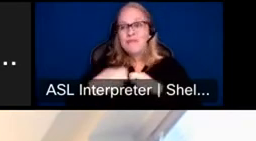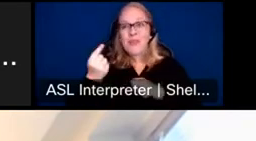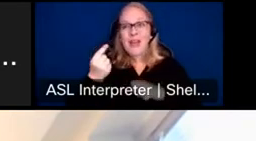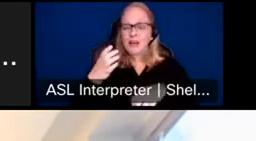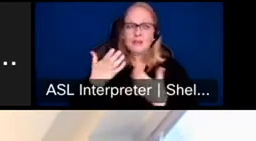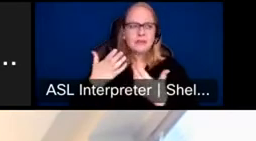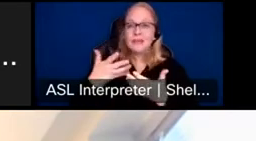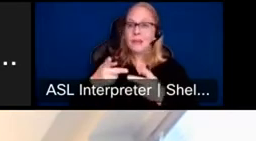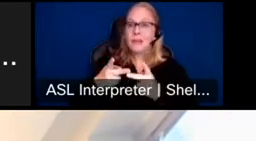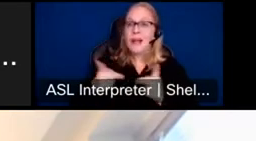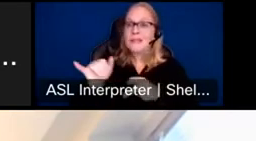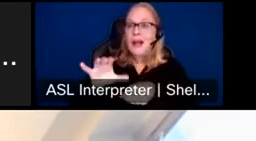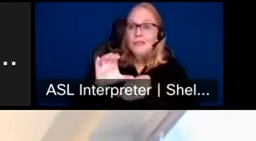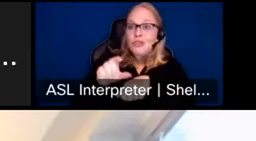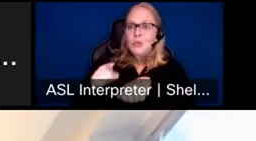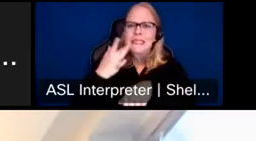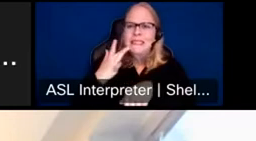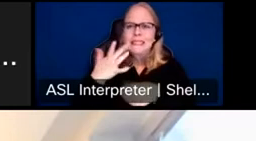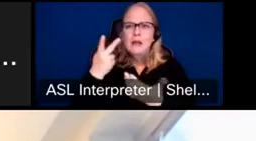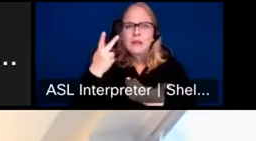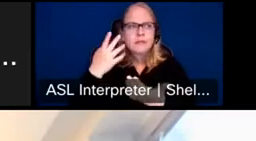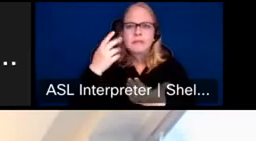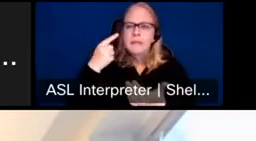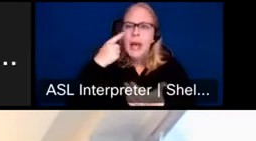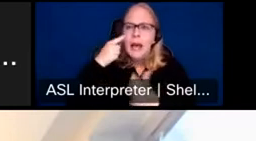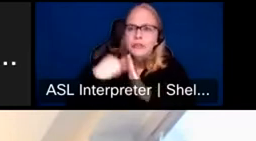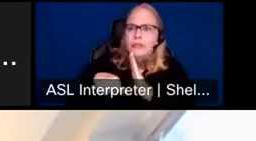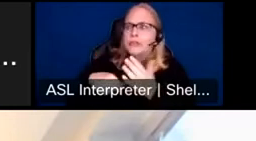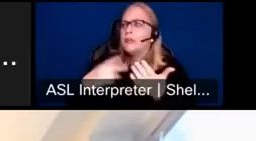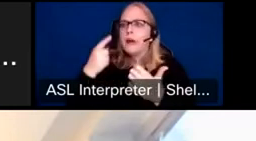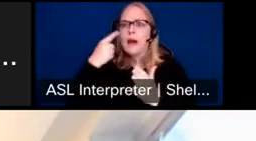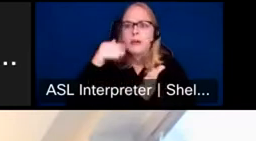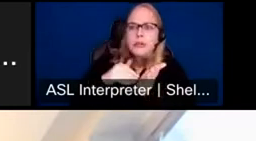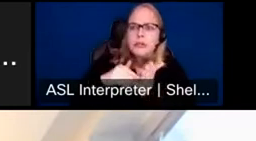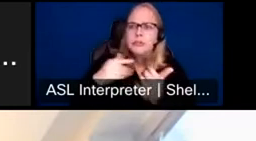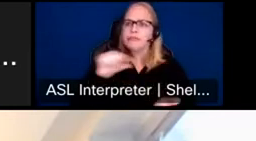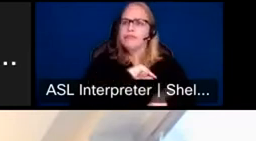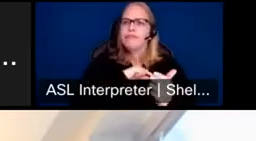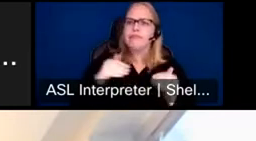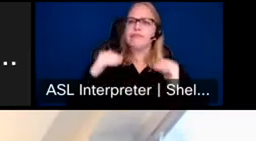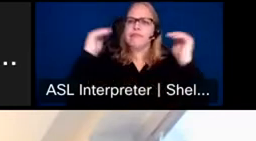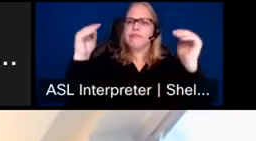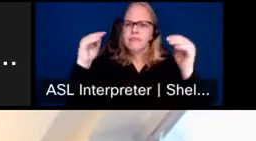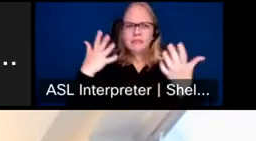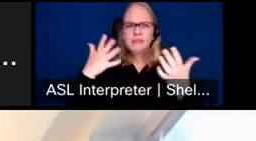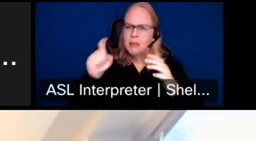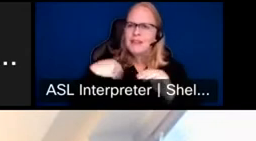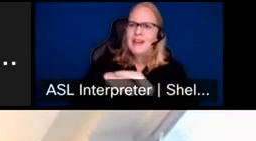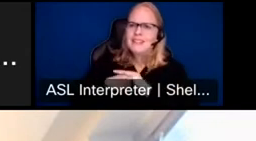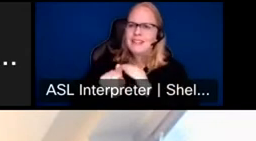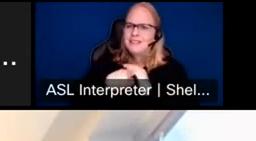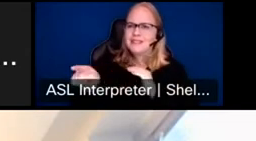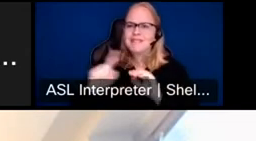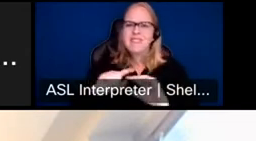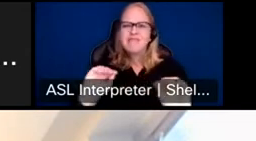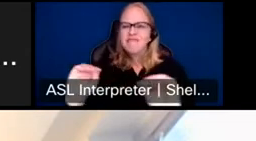facilities, which was not the case in Cameroon, nor in most countries across Sub-Saharan Africa. So the project funds an eye